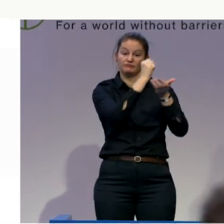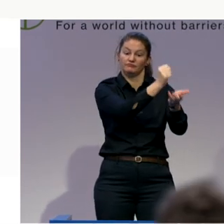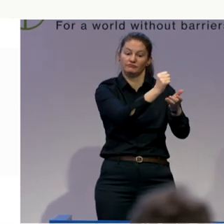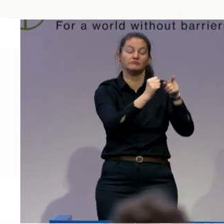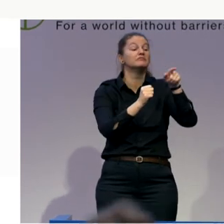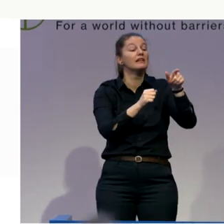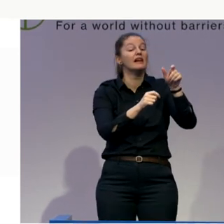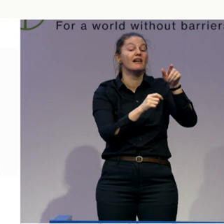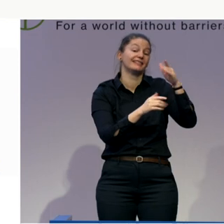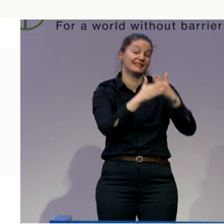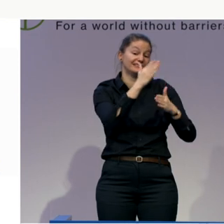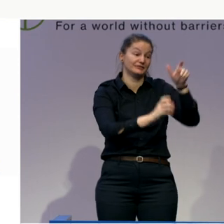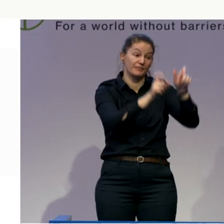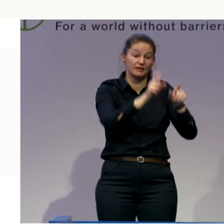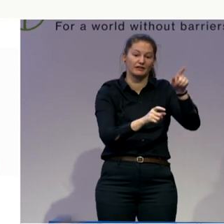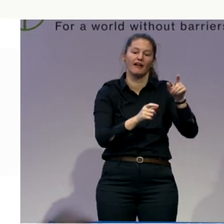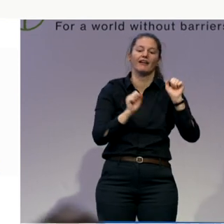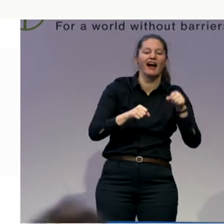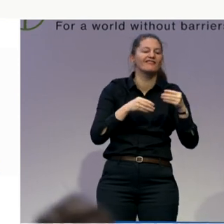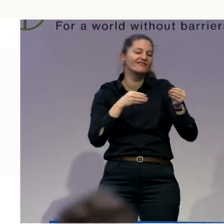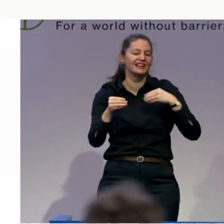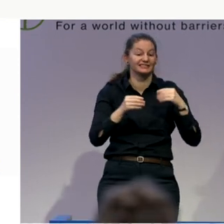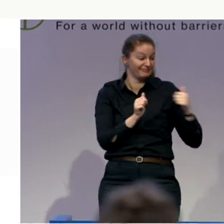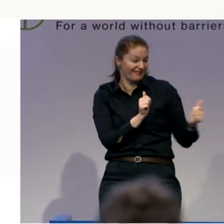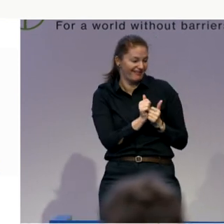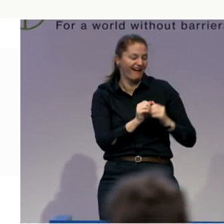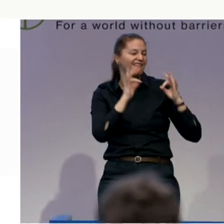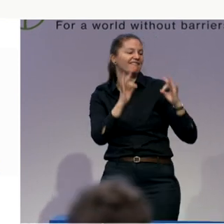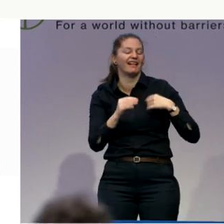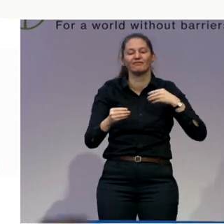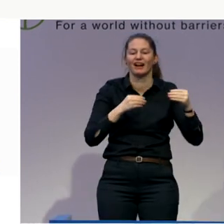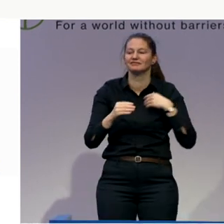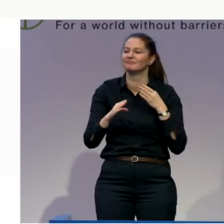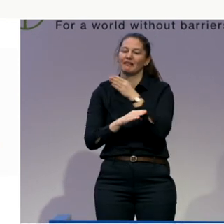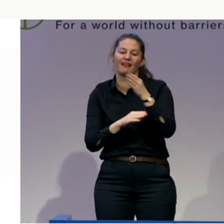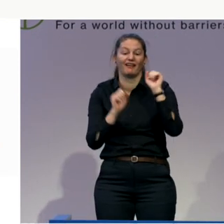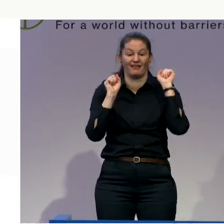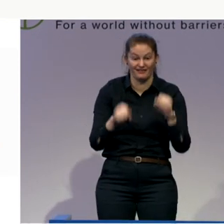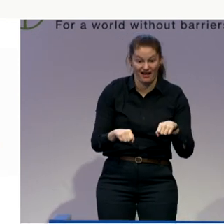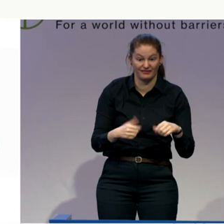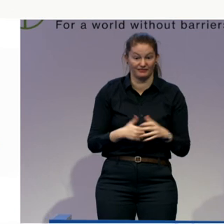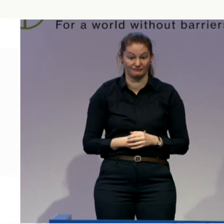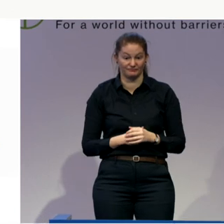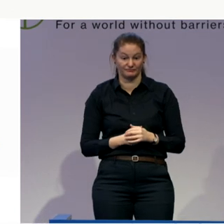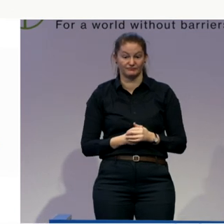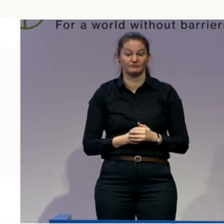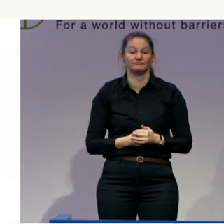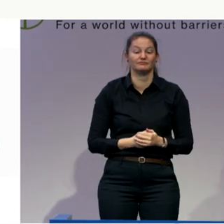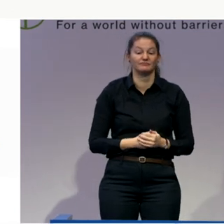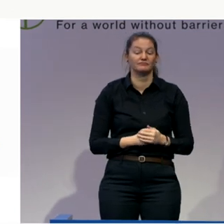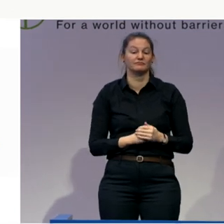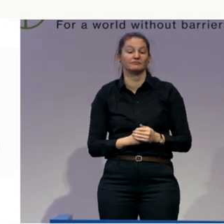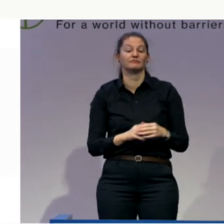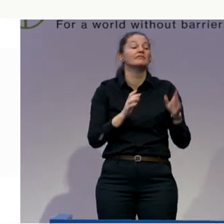informality. Folk don't want to be in institutions. We just heard that. So what is the cost-effective, flexible way